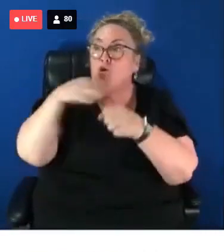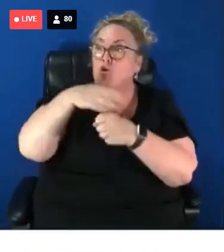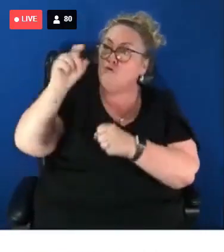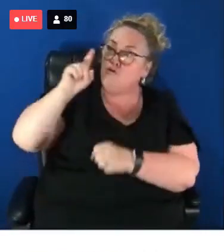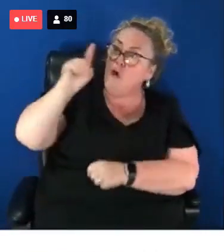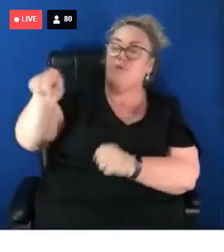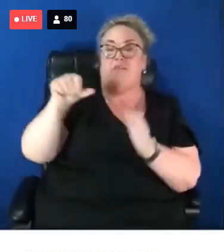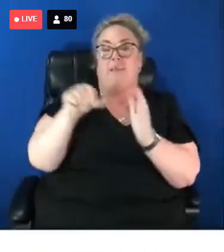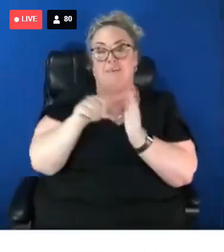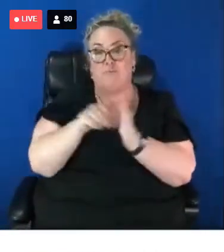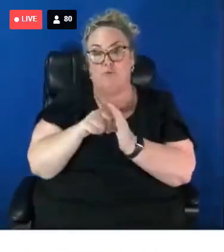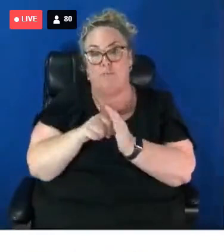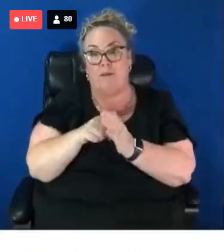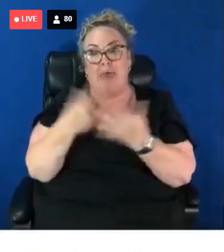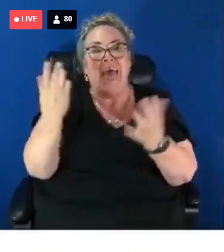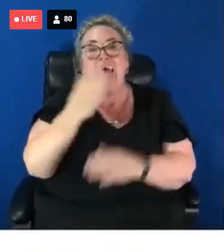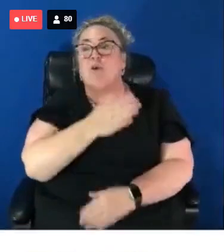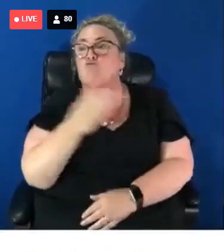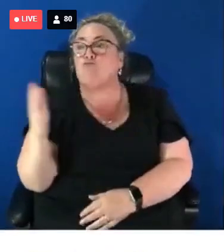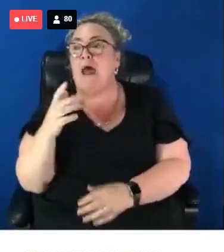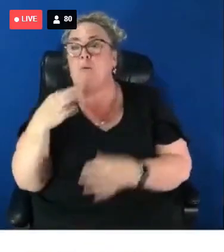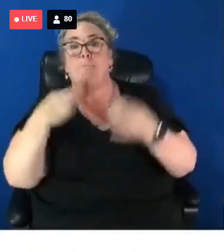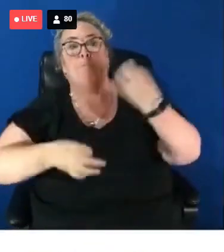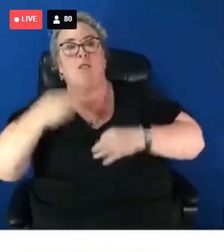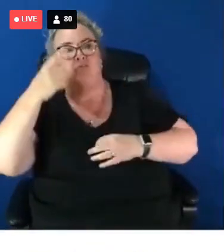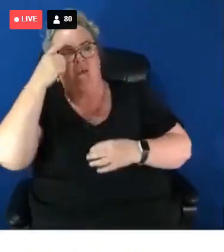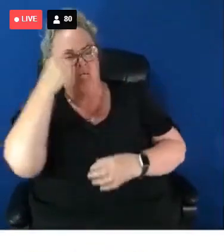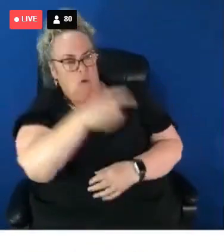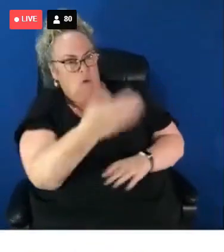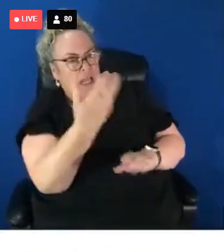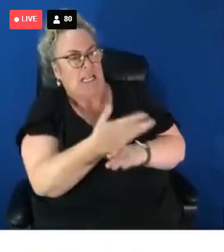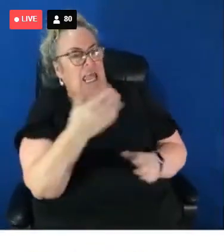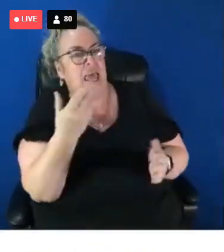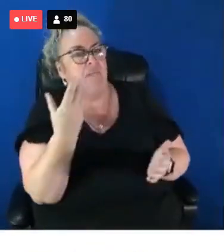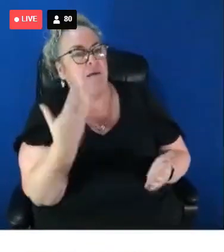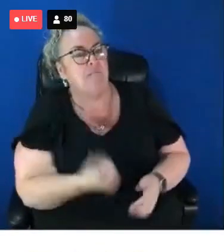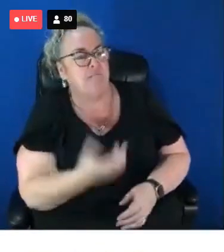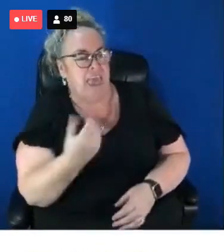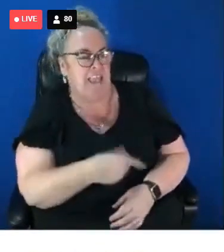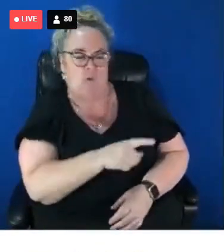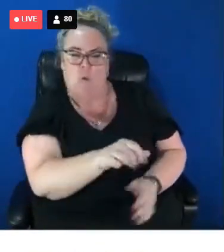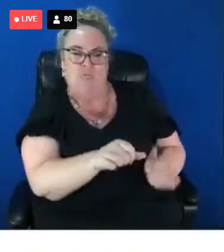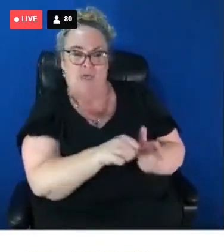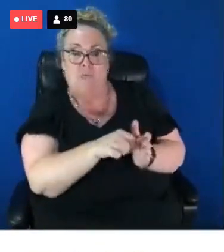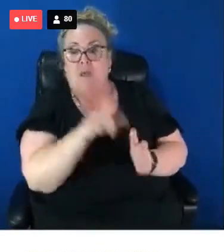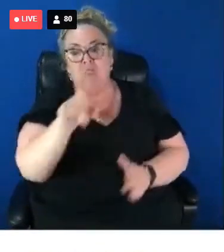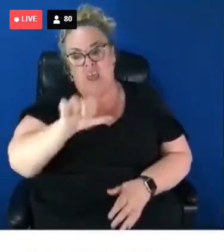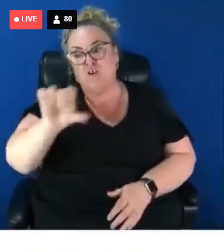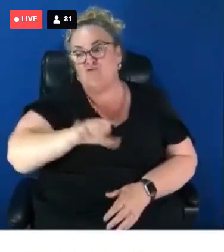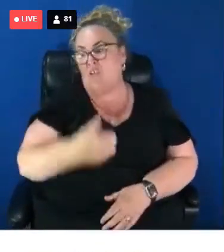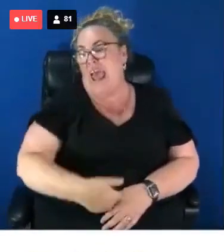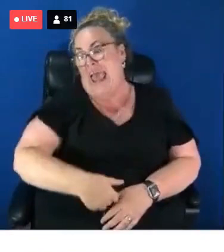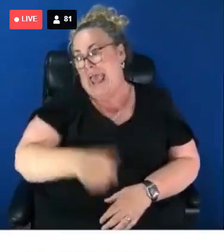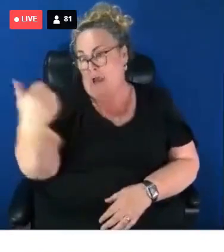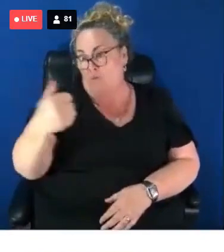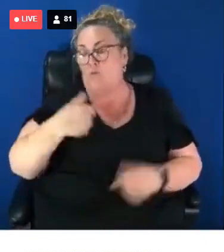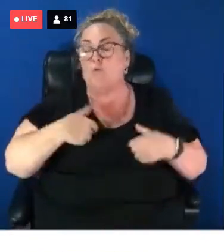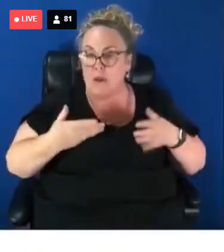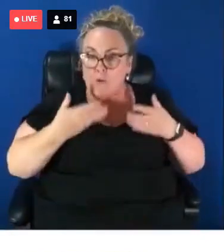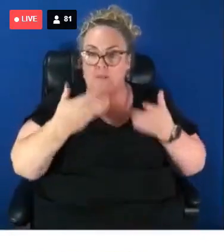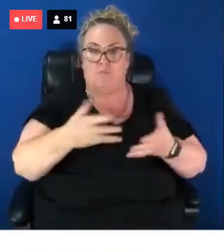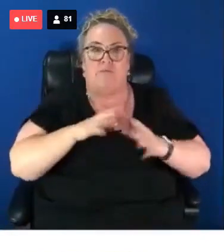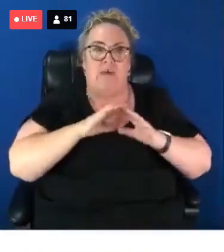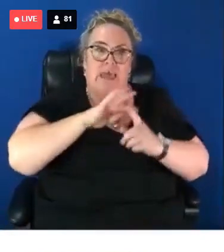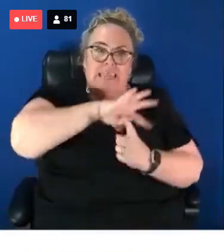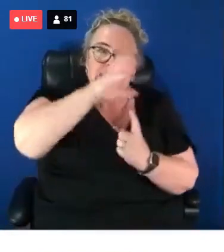who sees that those who claim benefits as a blight are the problem. They are the ones who should step aside and move on. We will provide a system, we are the movement